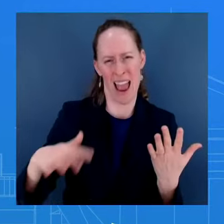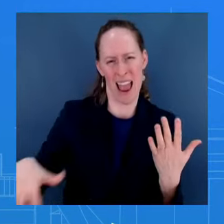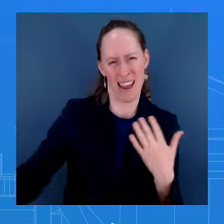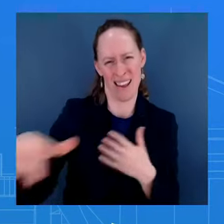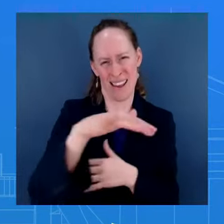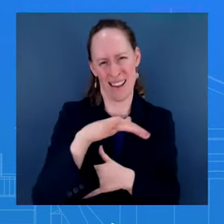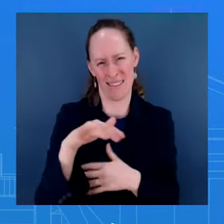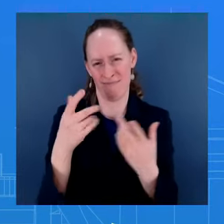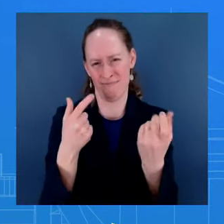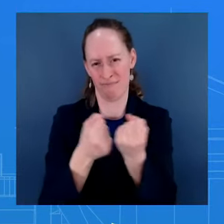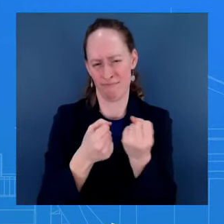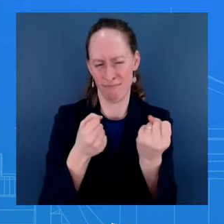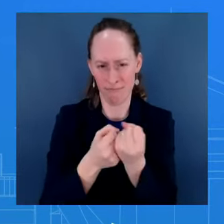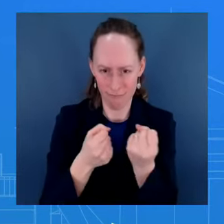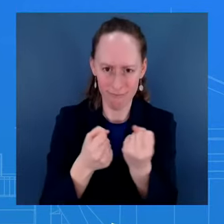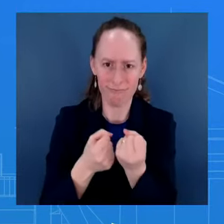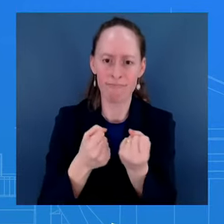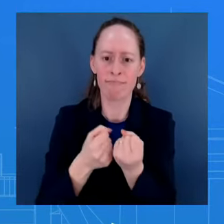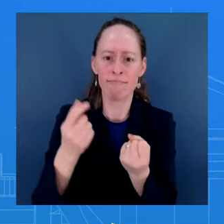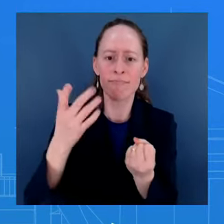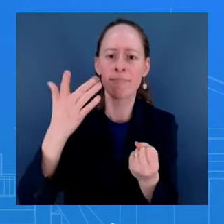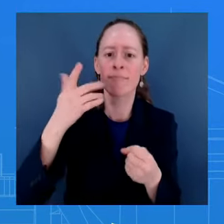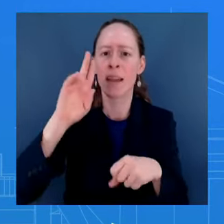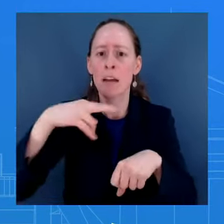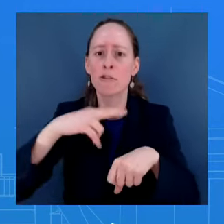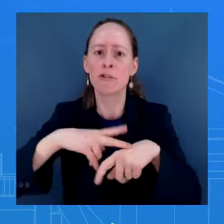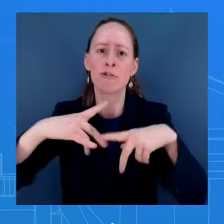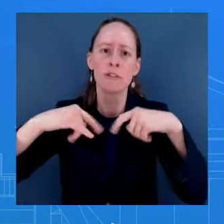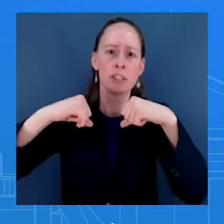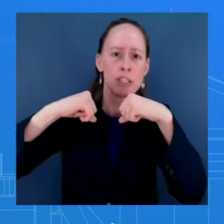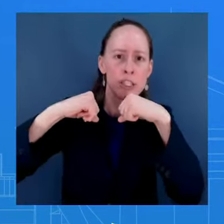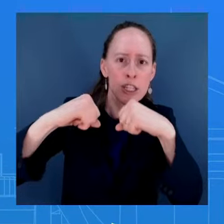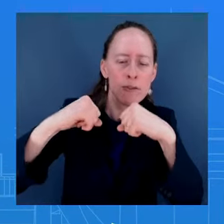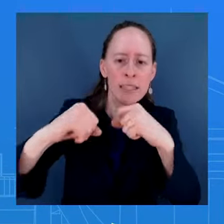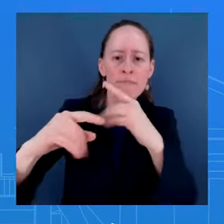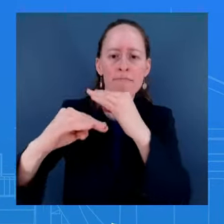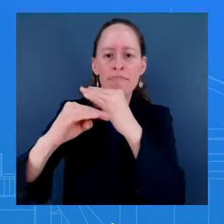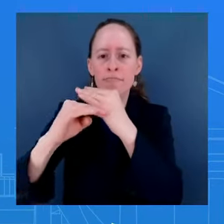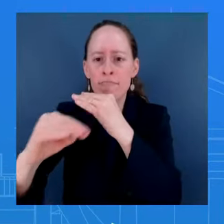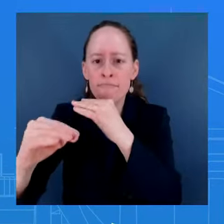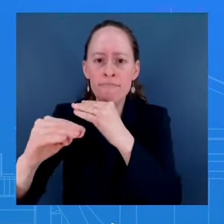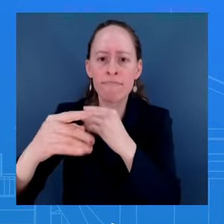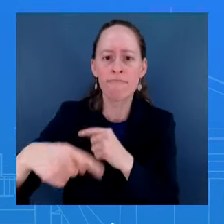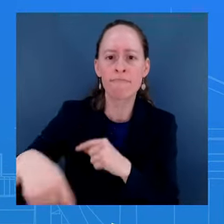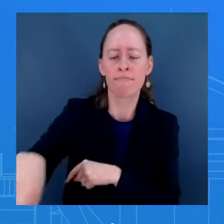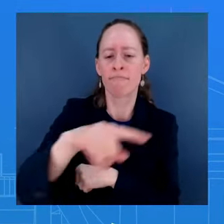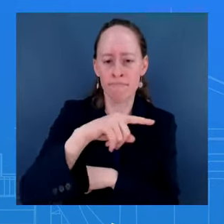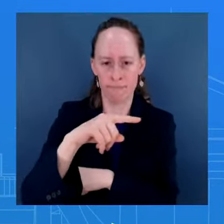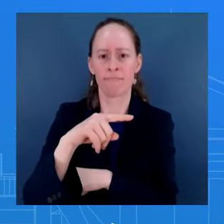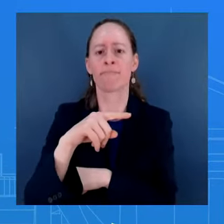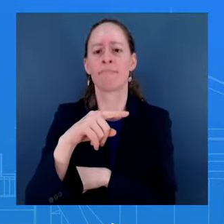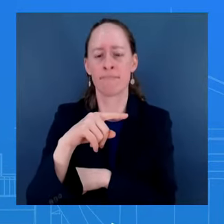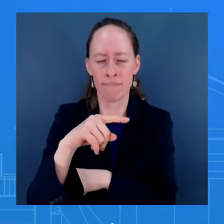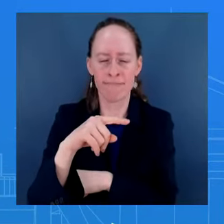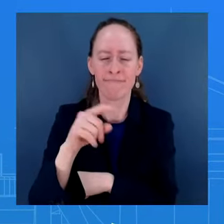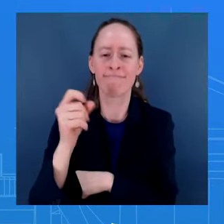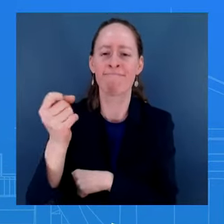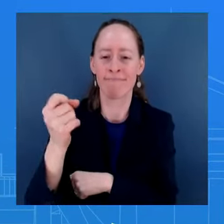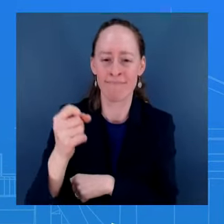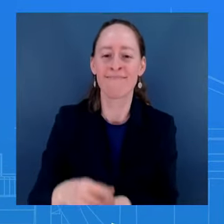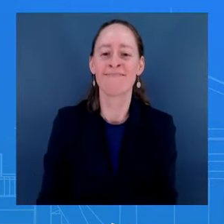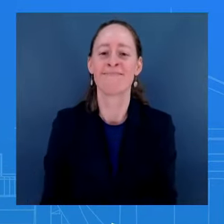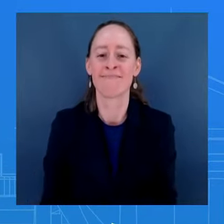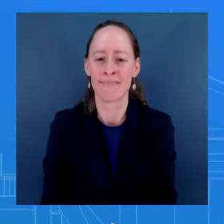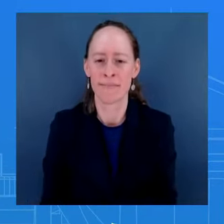Right. It will protect the American people and national security. That's how we feel. The Speaker should actually put the bill on the floor that